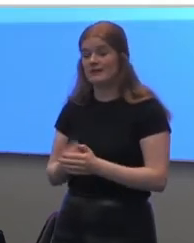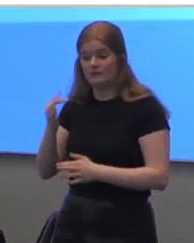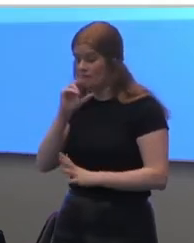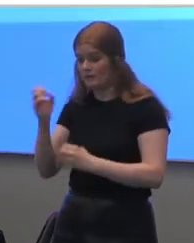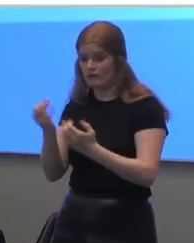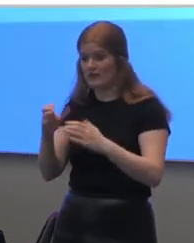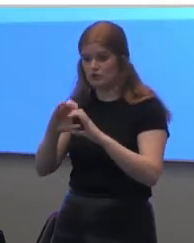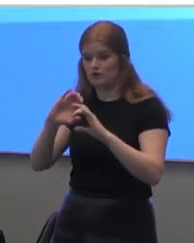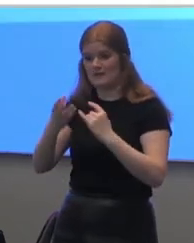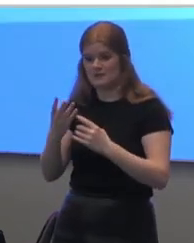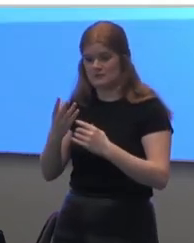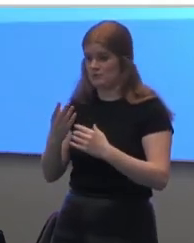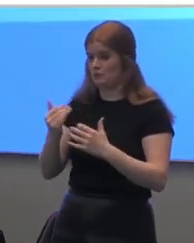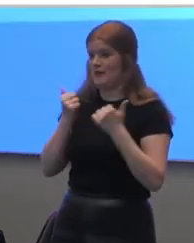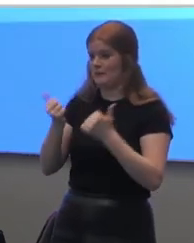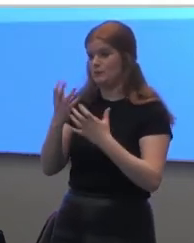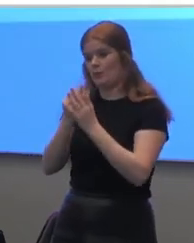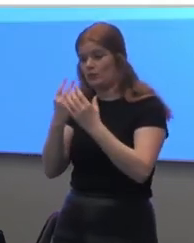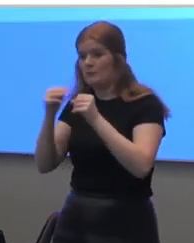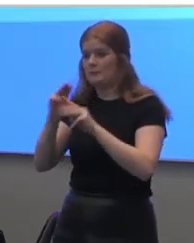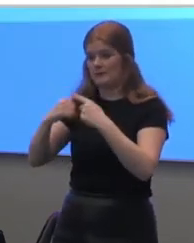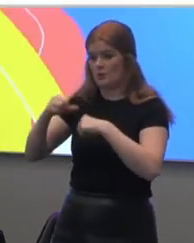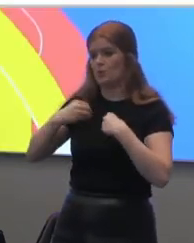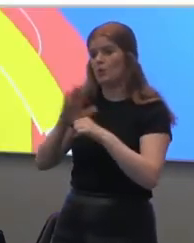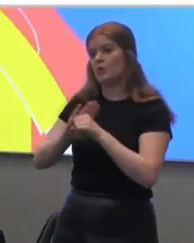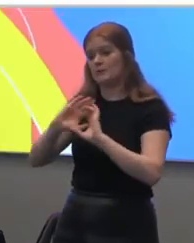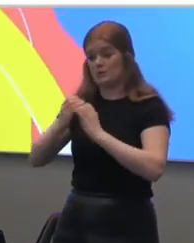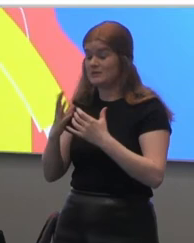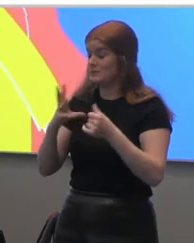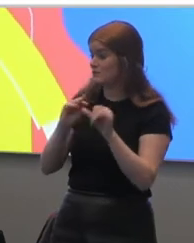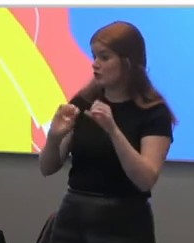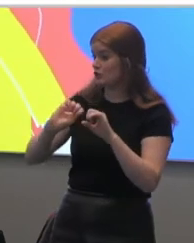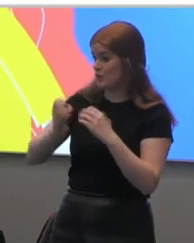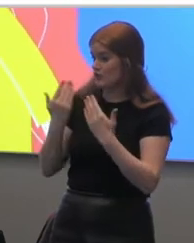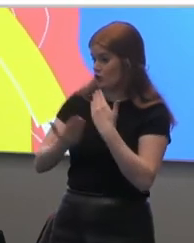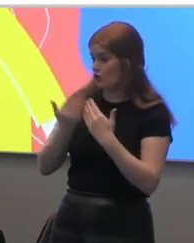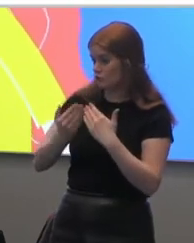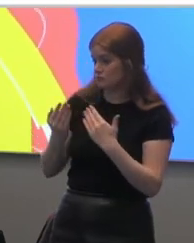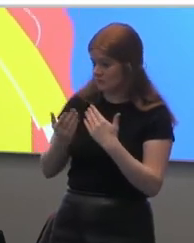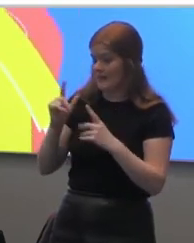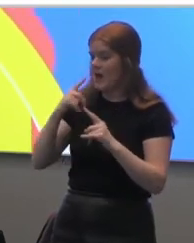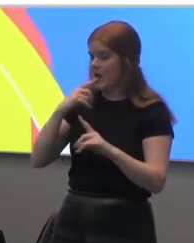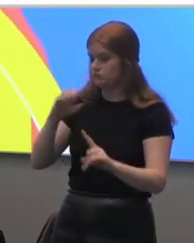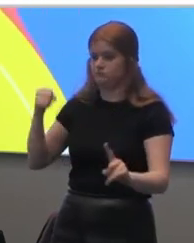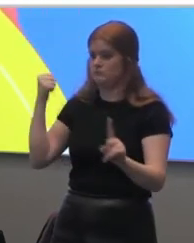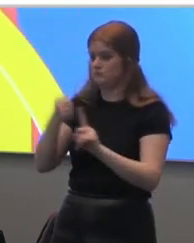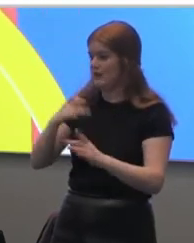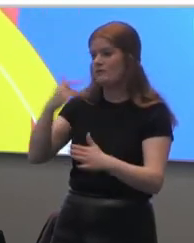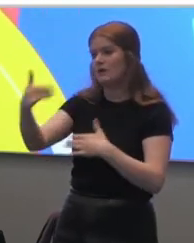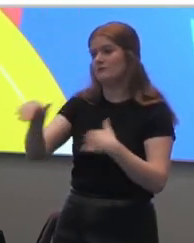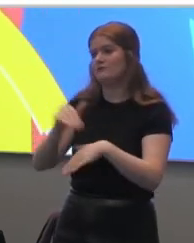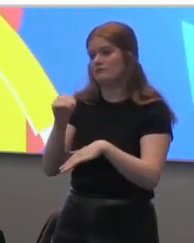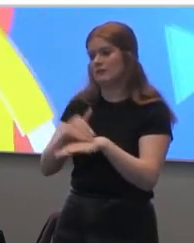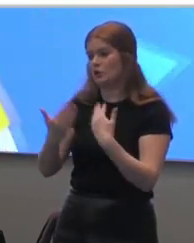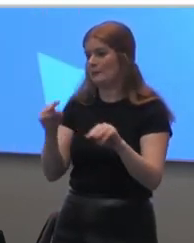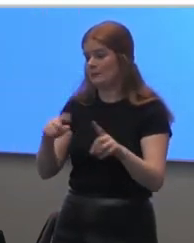learn alongside others in their local communities, particularly in the early years of school life, can have a profound and lifelong effect.